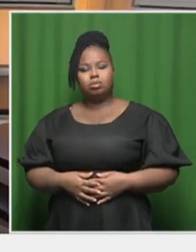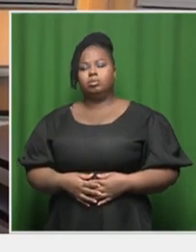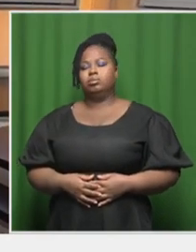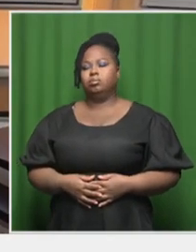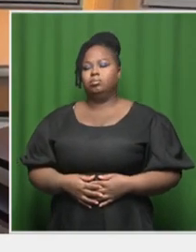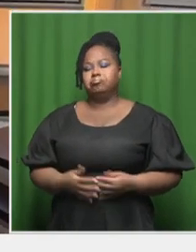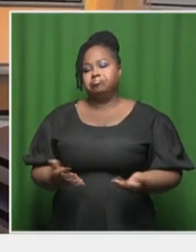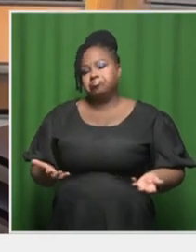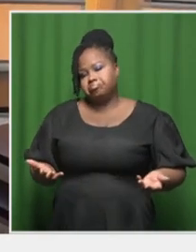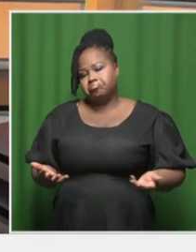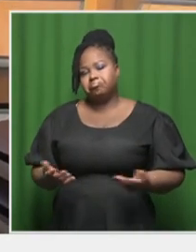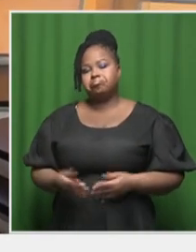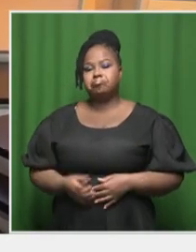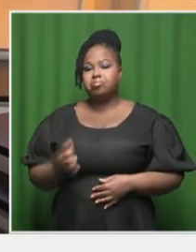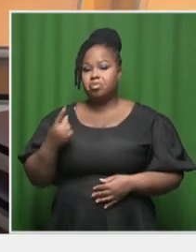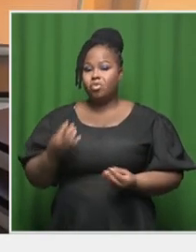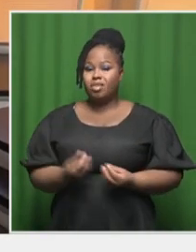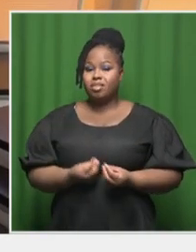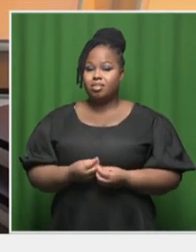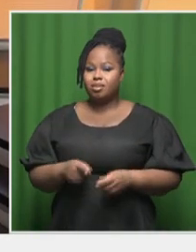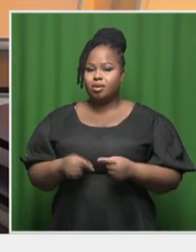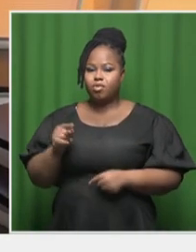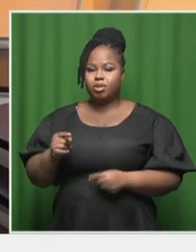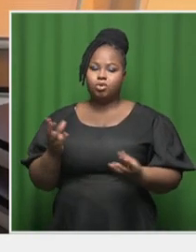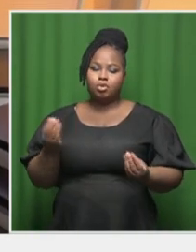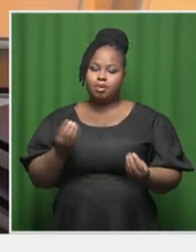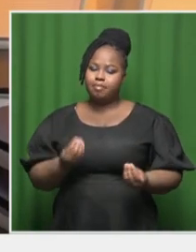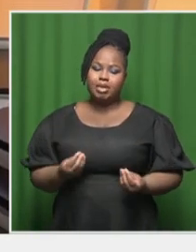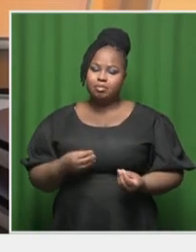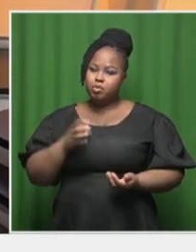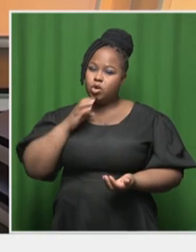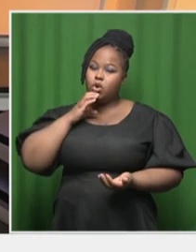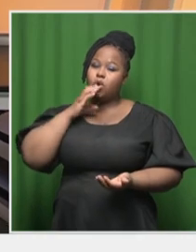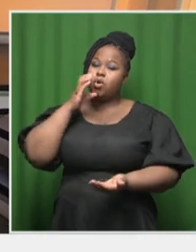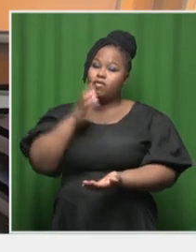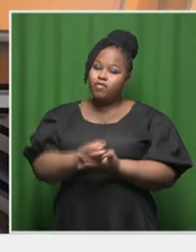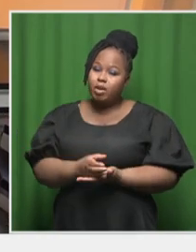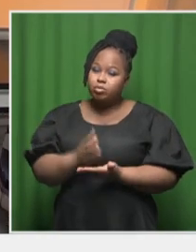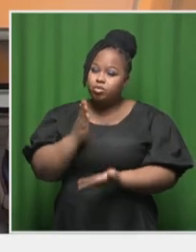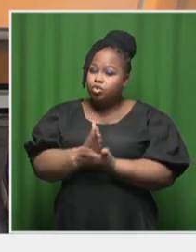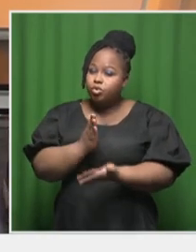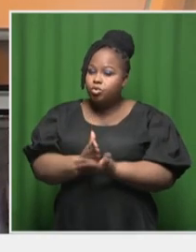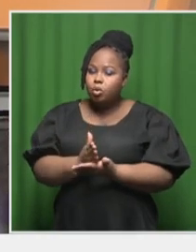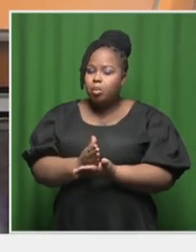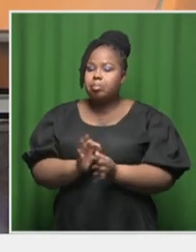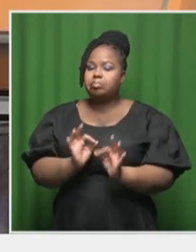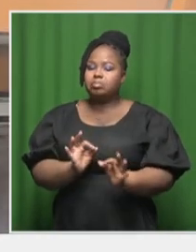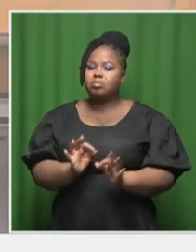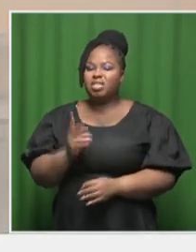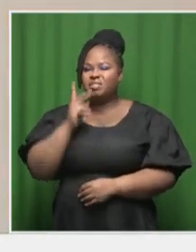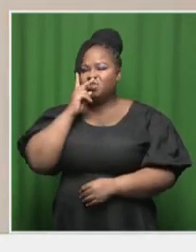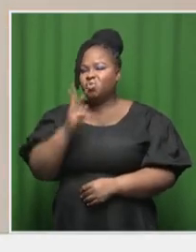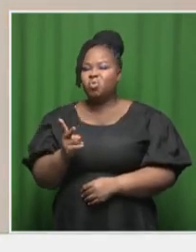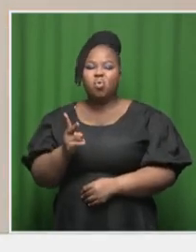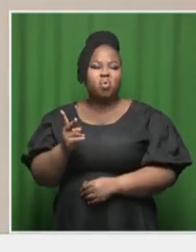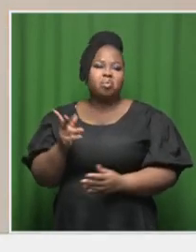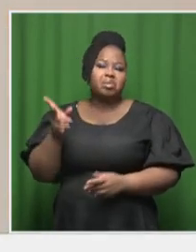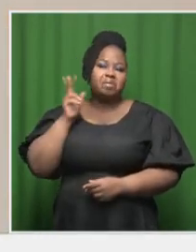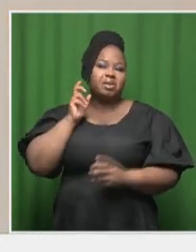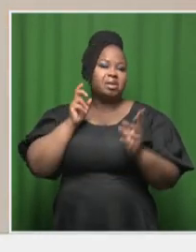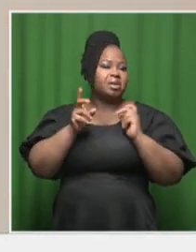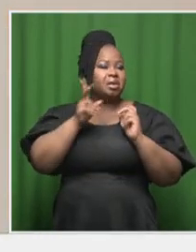Yeah, one thing about those numbers, I cannot validate those numbers. I've seen them being thrown around.